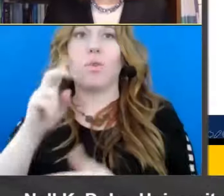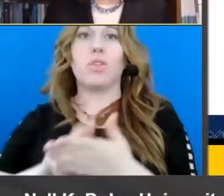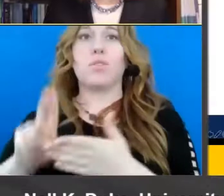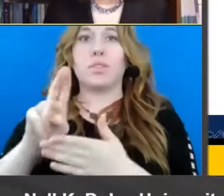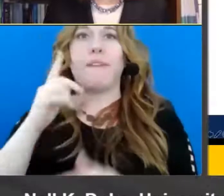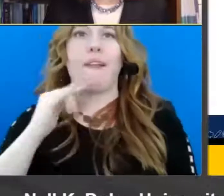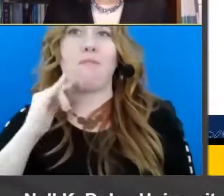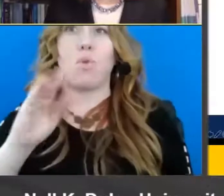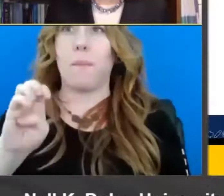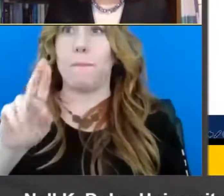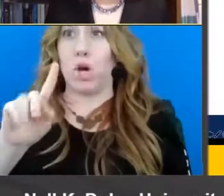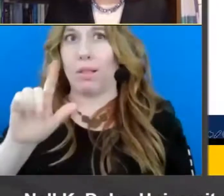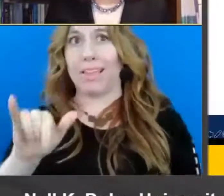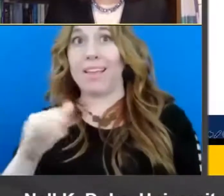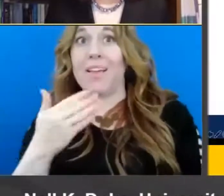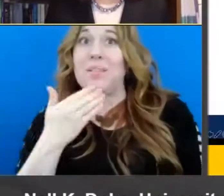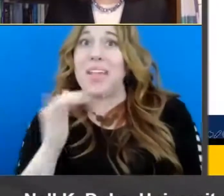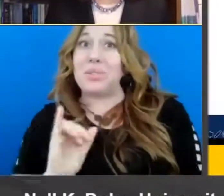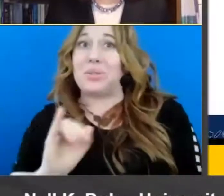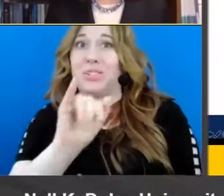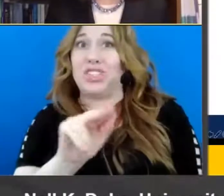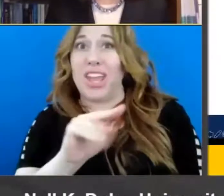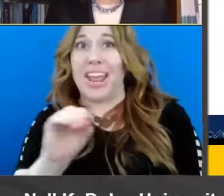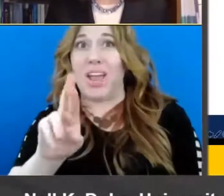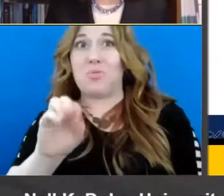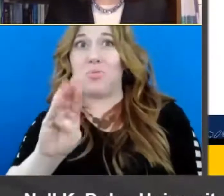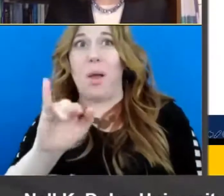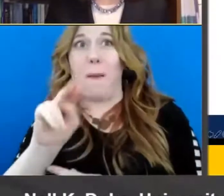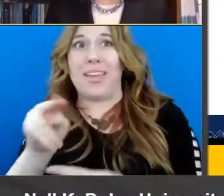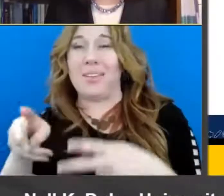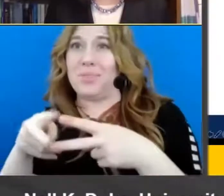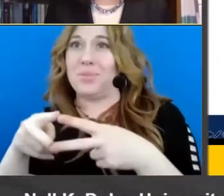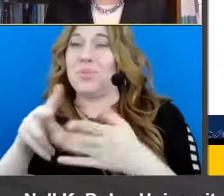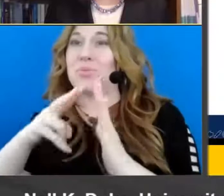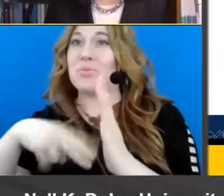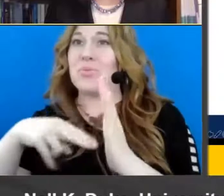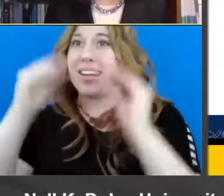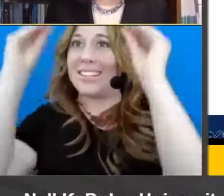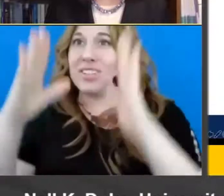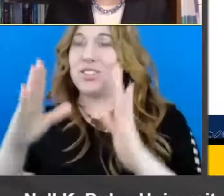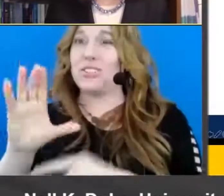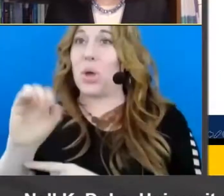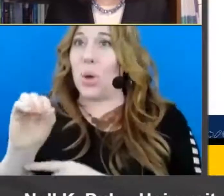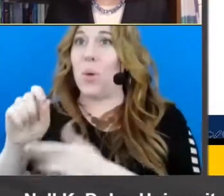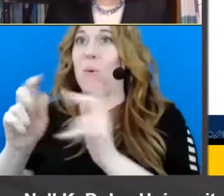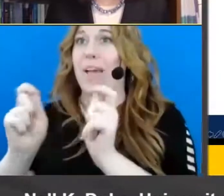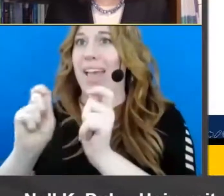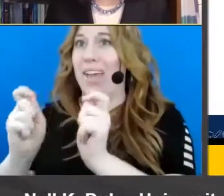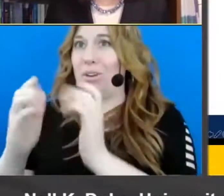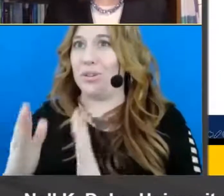thank Jan and Robin of the Reading Teacher co-editors for inviting us to write this piece in the first place.